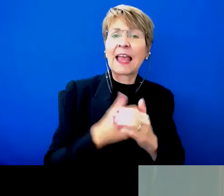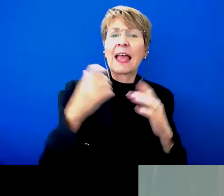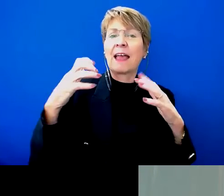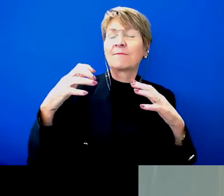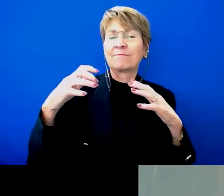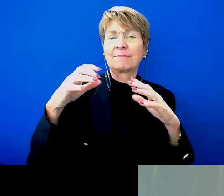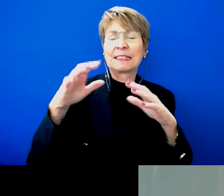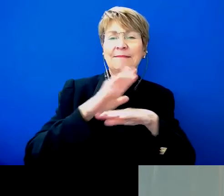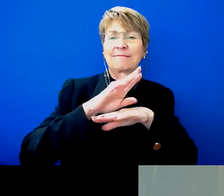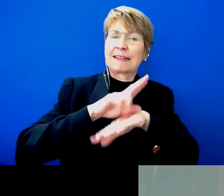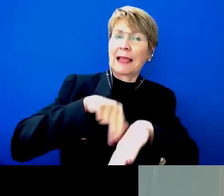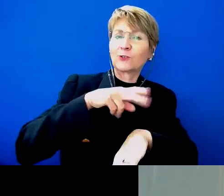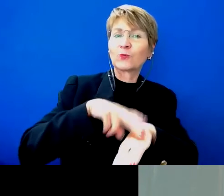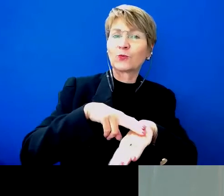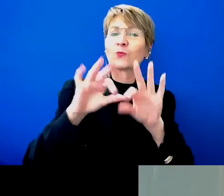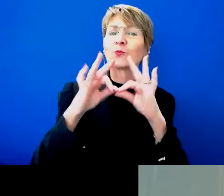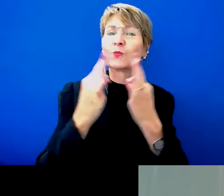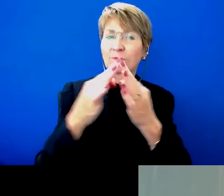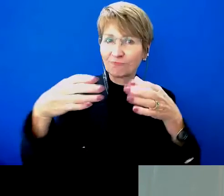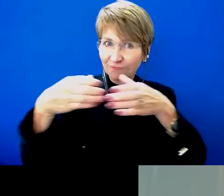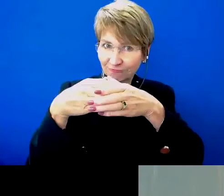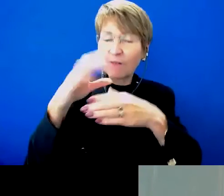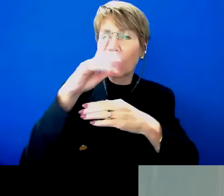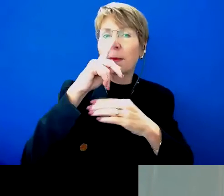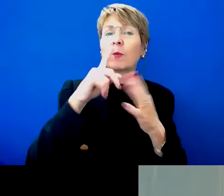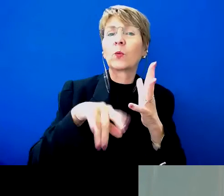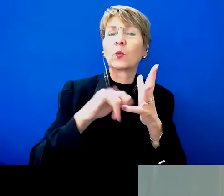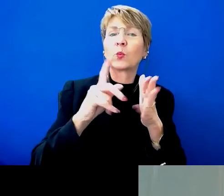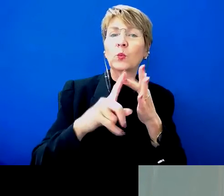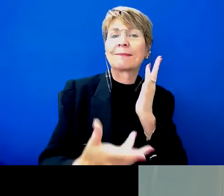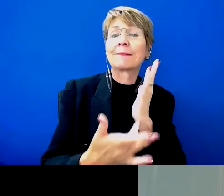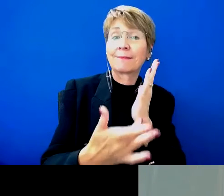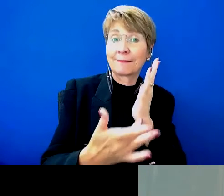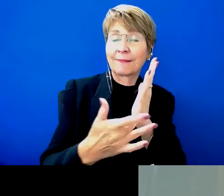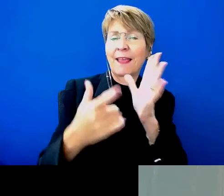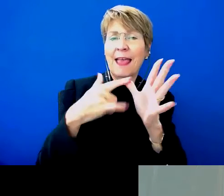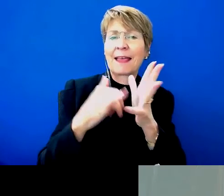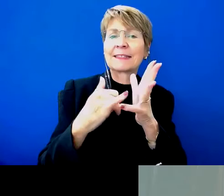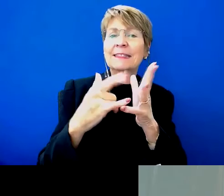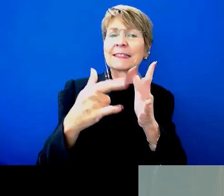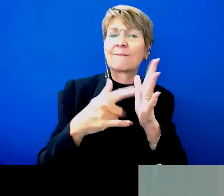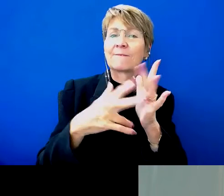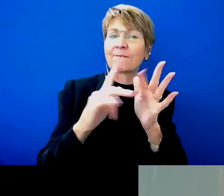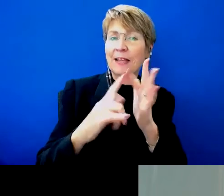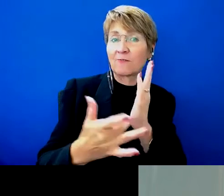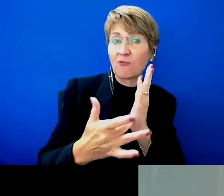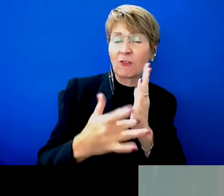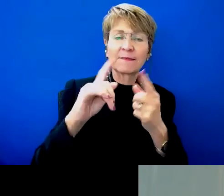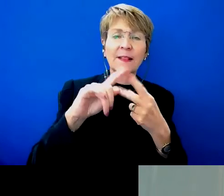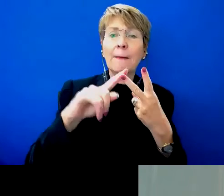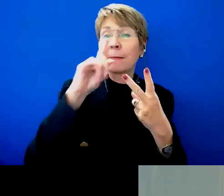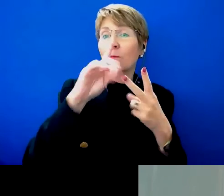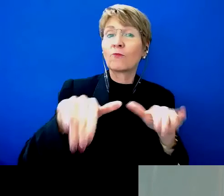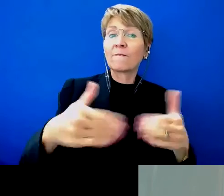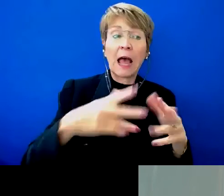stakeholders in Australia, including people that use assistive technology, people who advise on it or provide assessments of assistive technology,